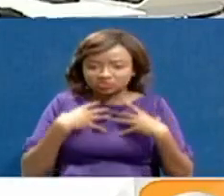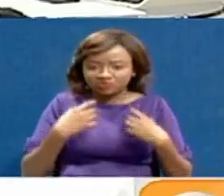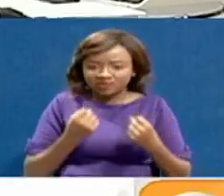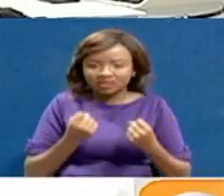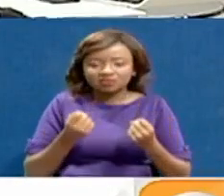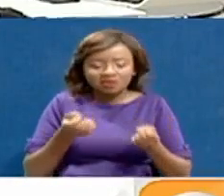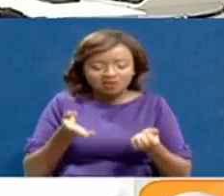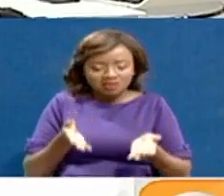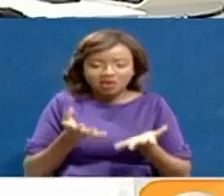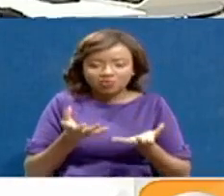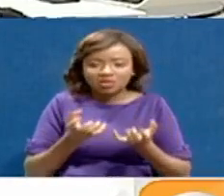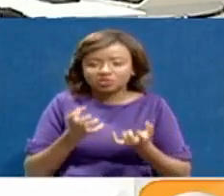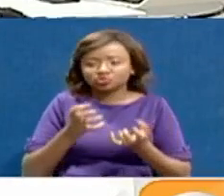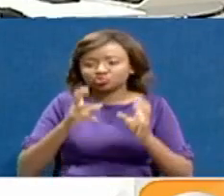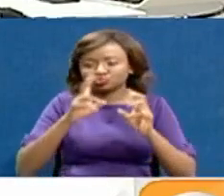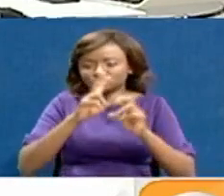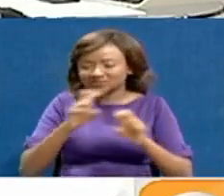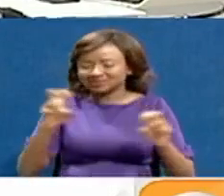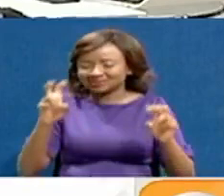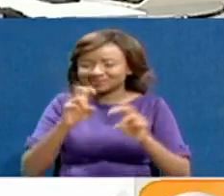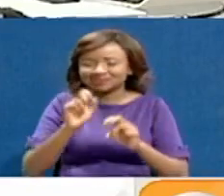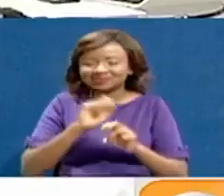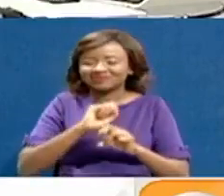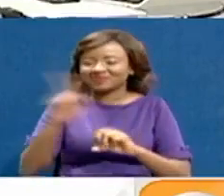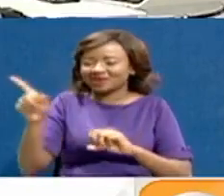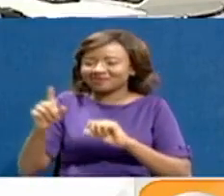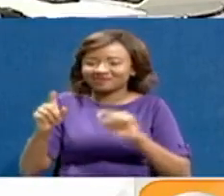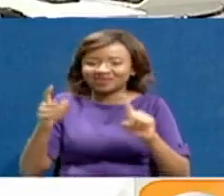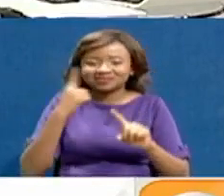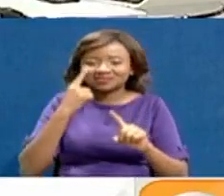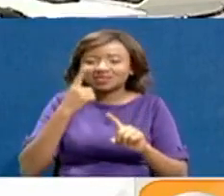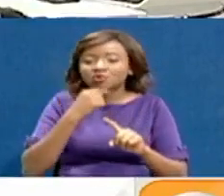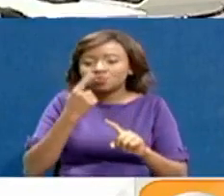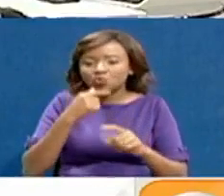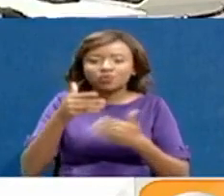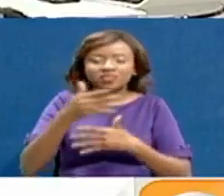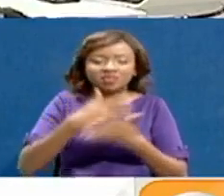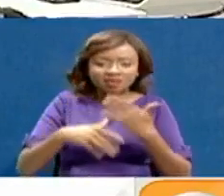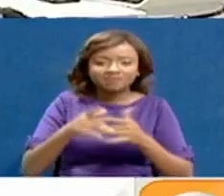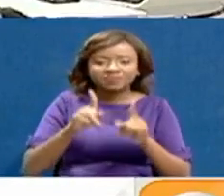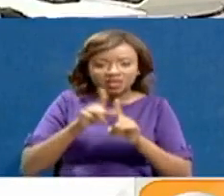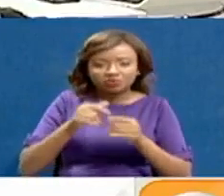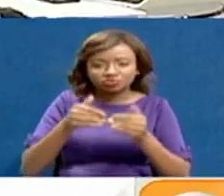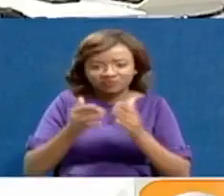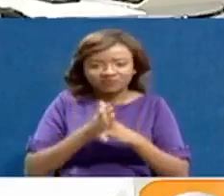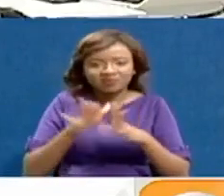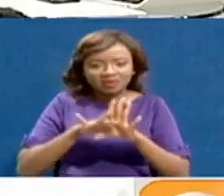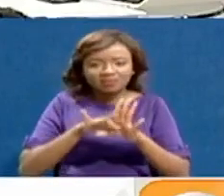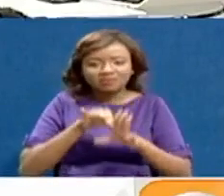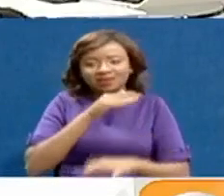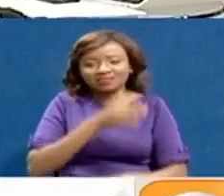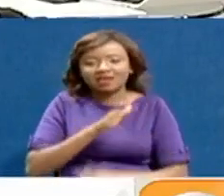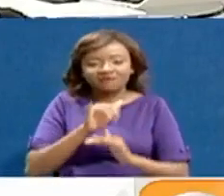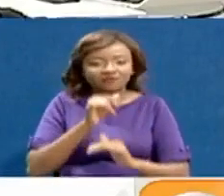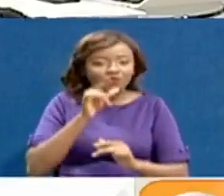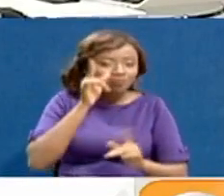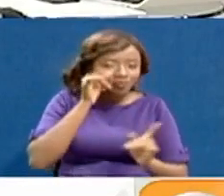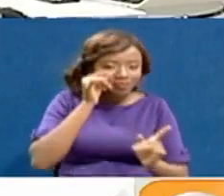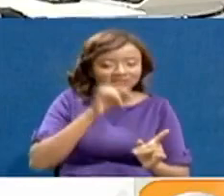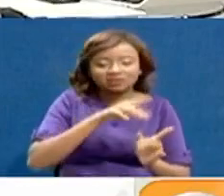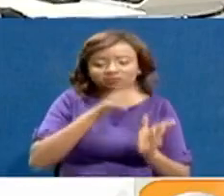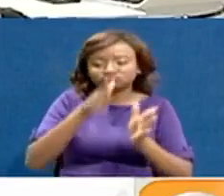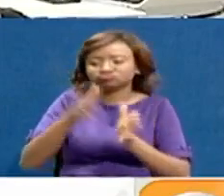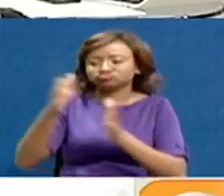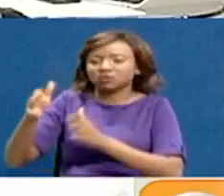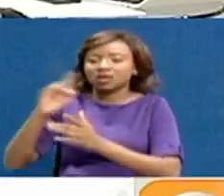have to cast its net even wider to find all those who are in contact with him and his family right from Mombasa to CIA.